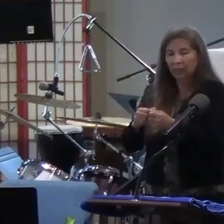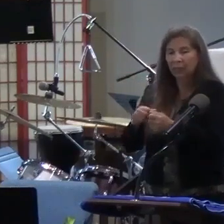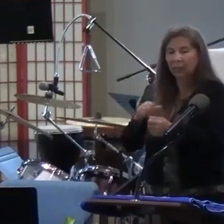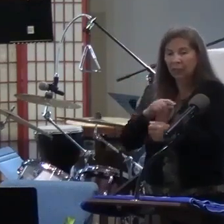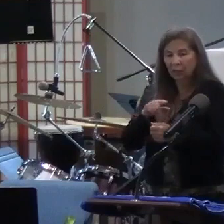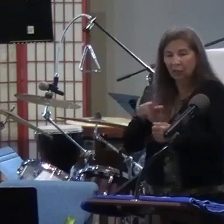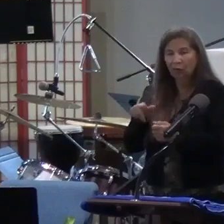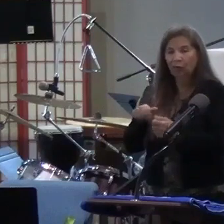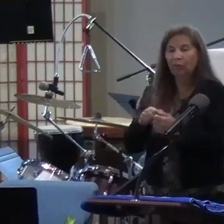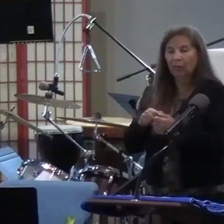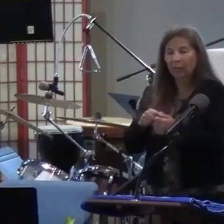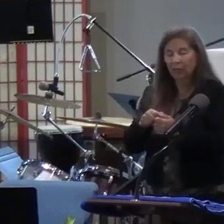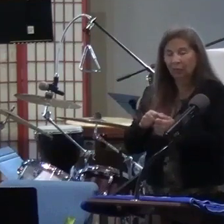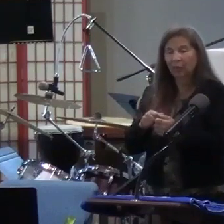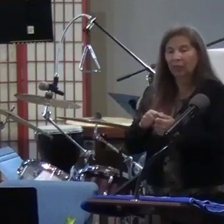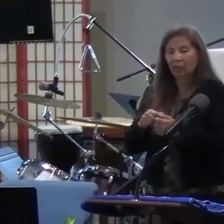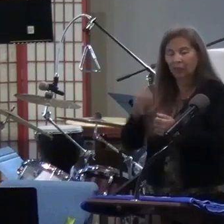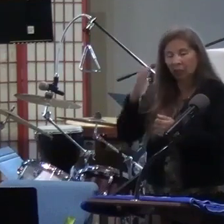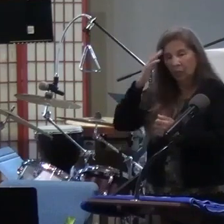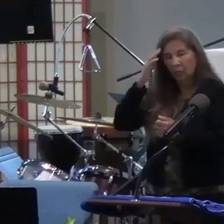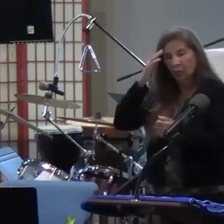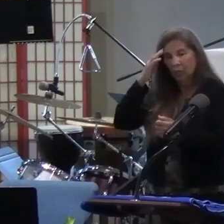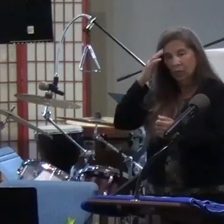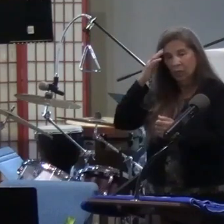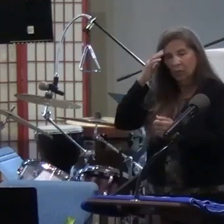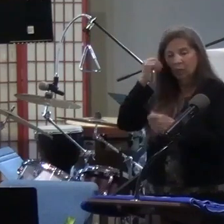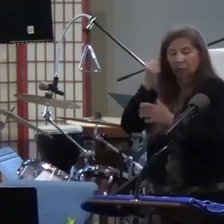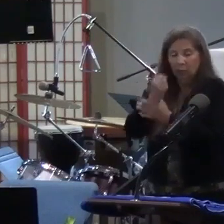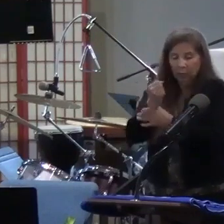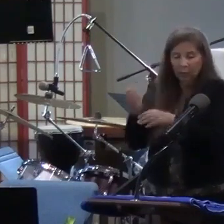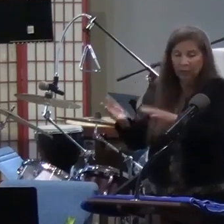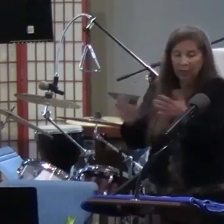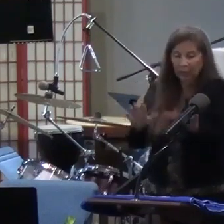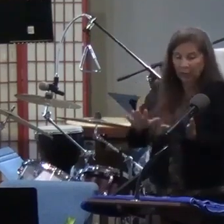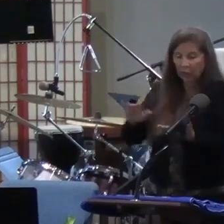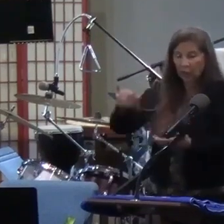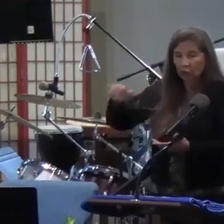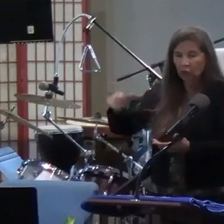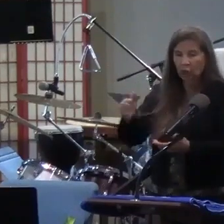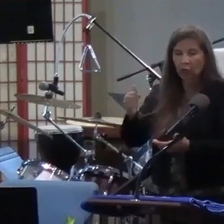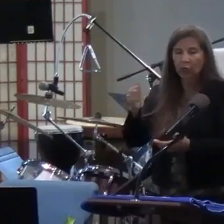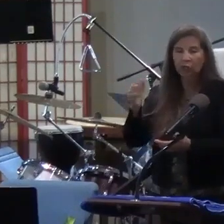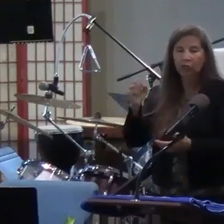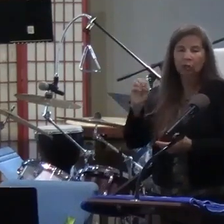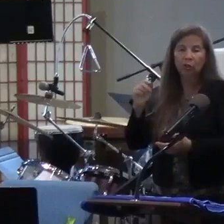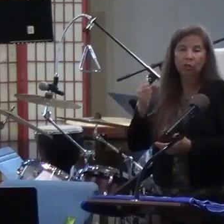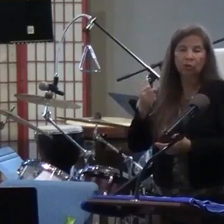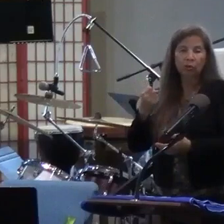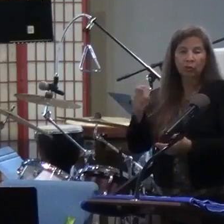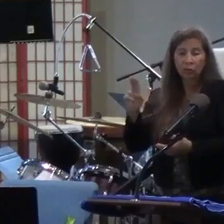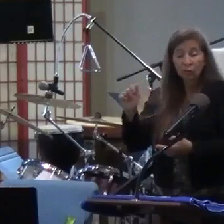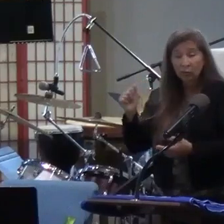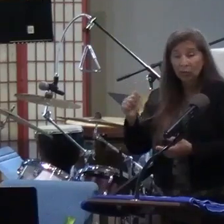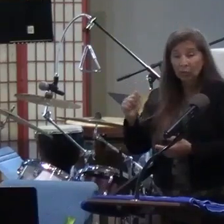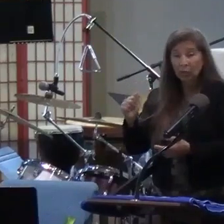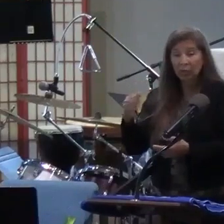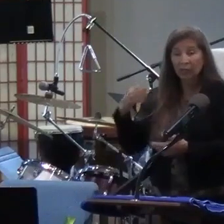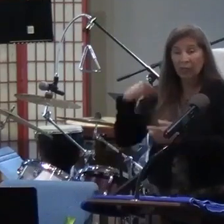familiar with where Moses had died and Joshua was about to be made the captain of hundreds of thousands of people.